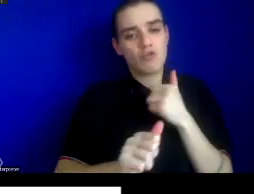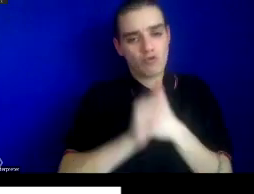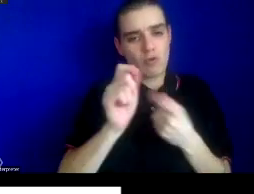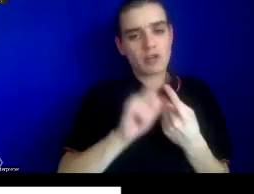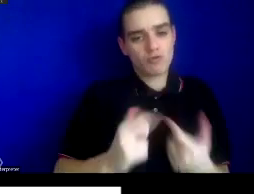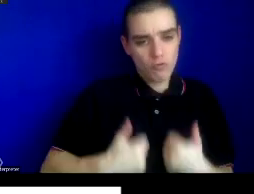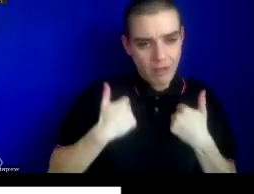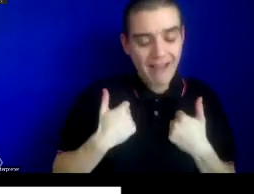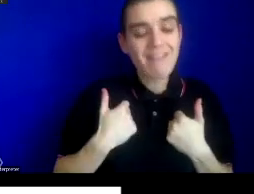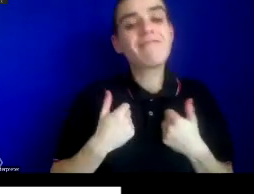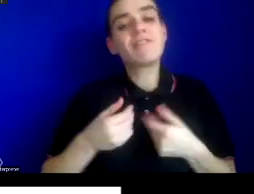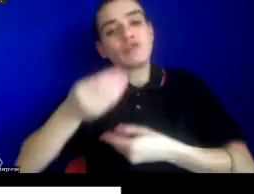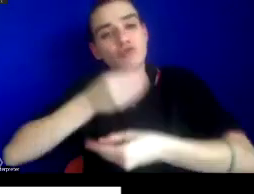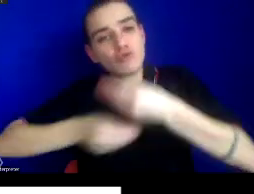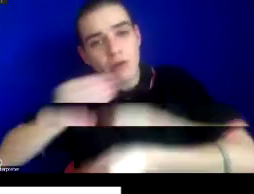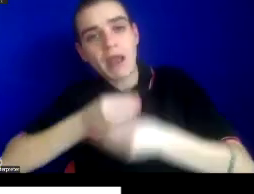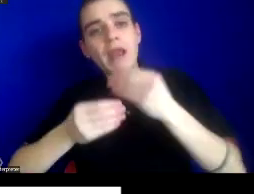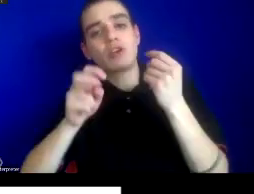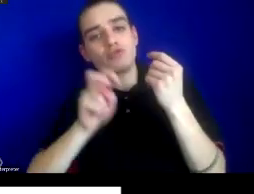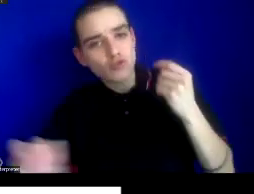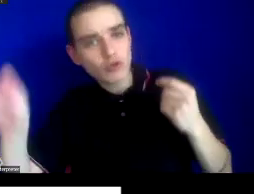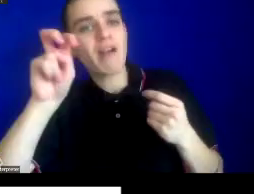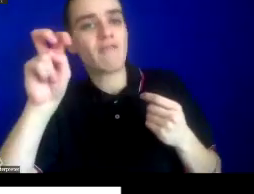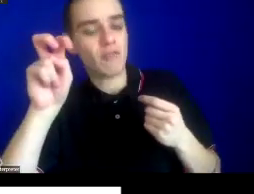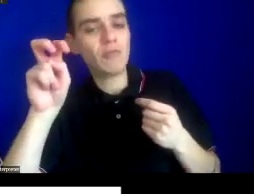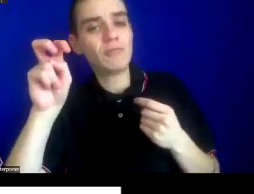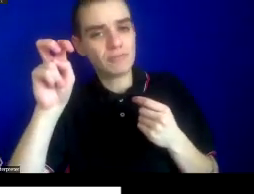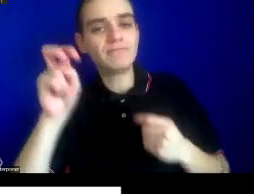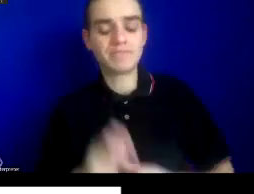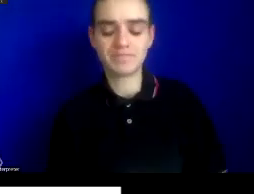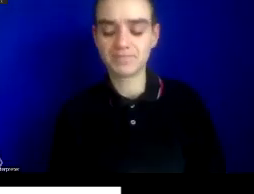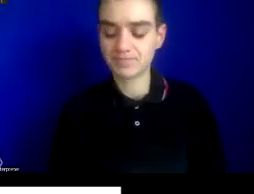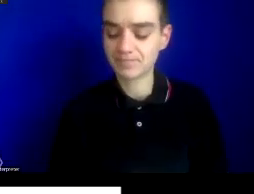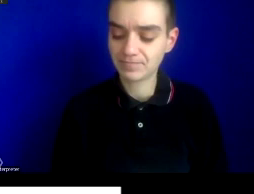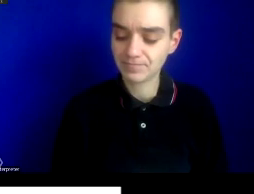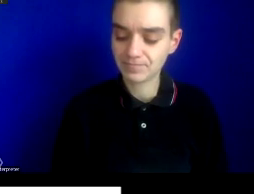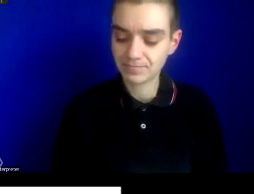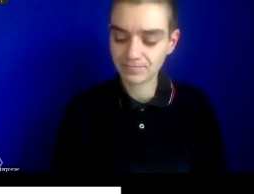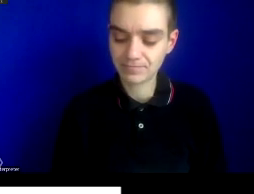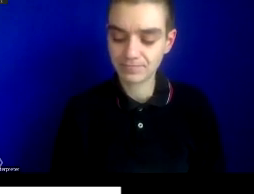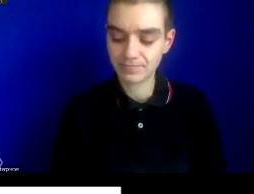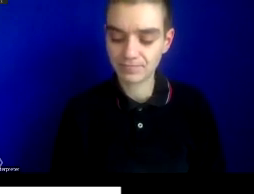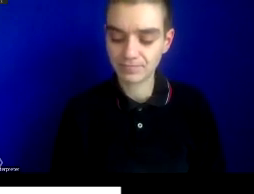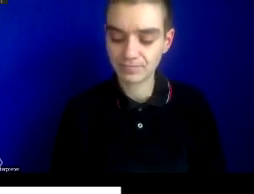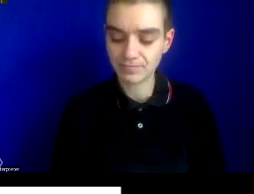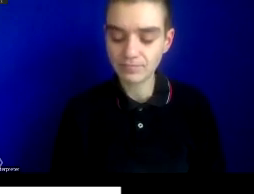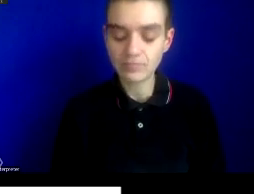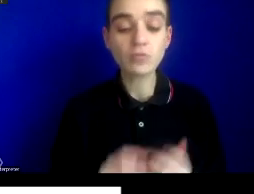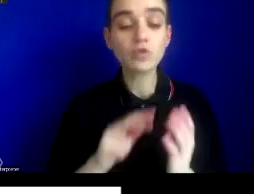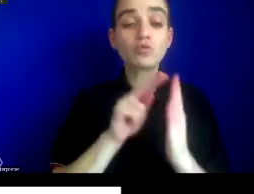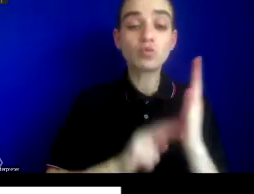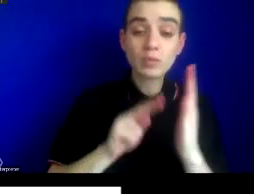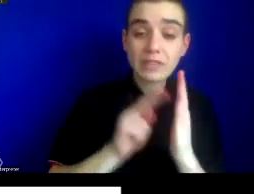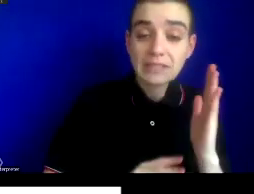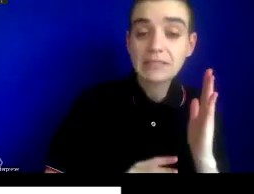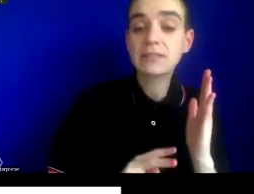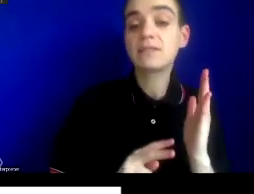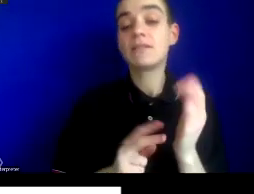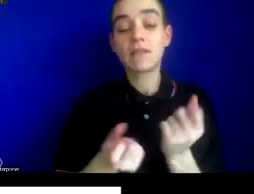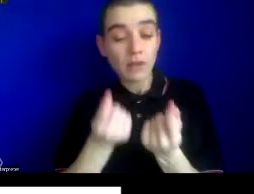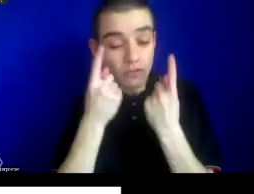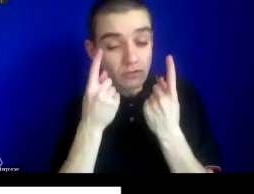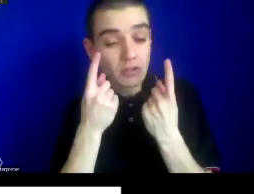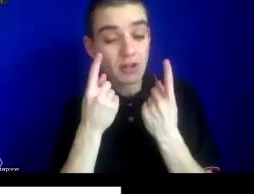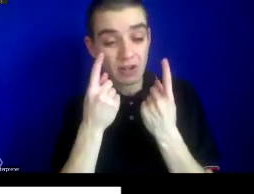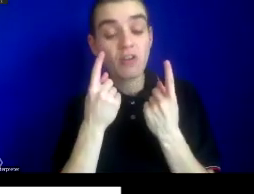a threat to trade and travel and to economic enterprise. To read and understand epidemic emergencies through any single